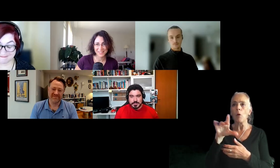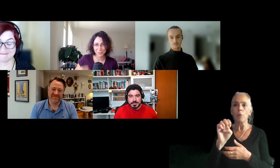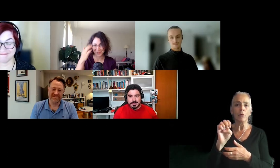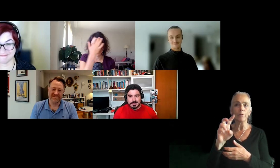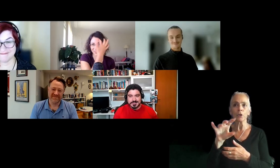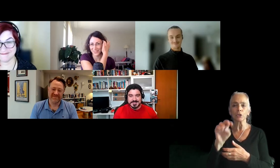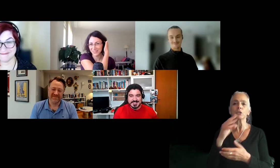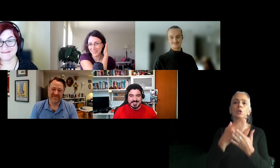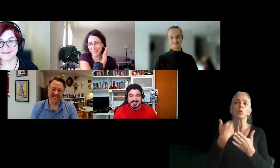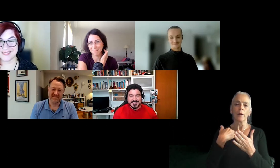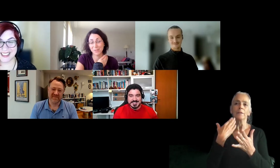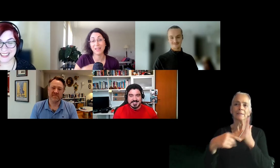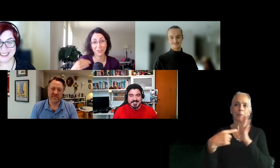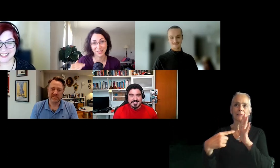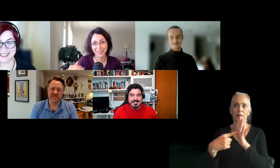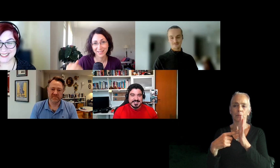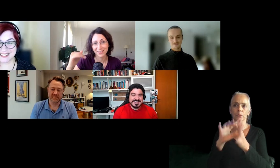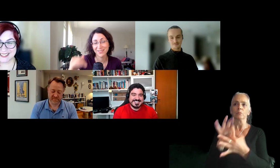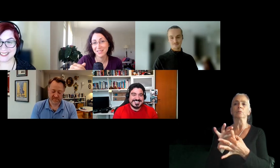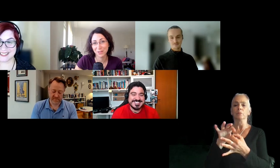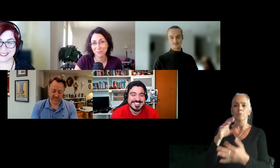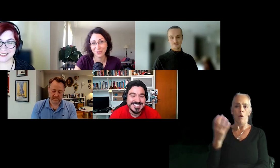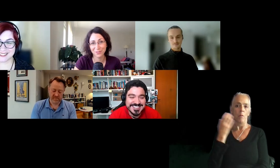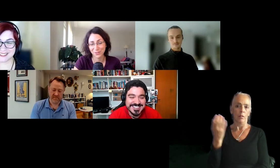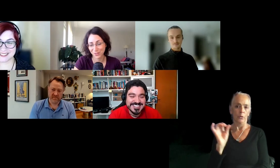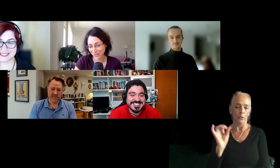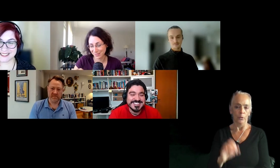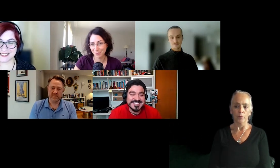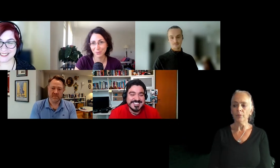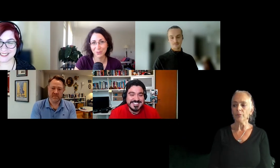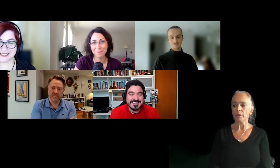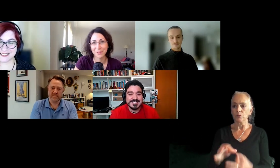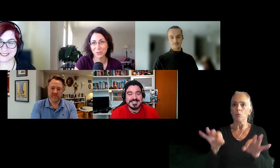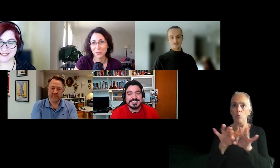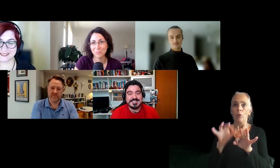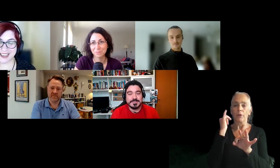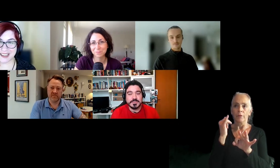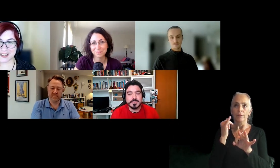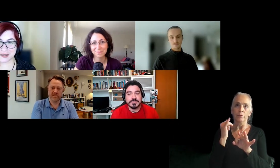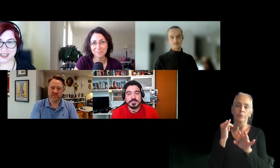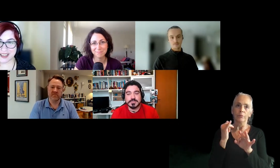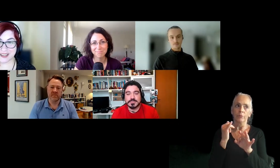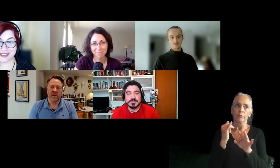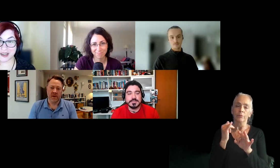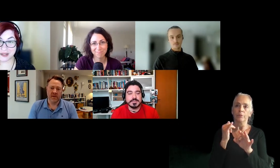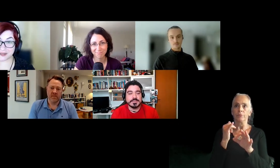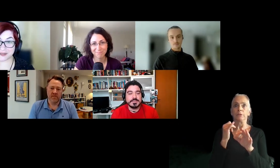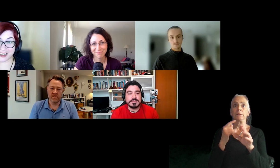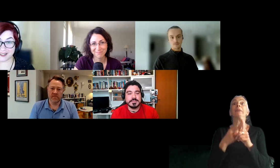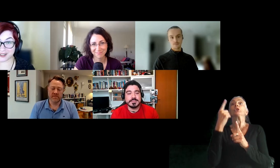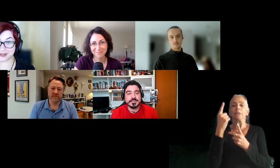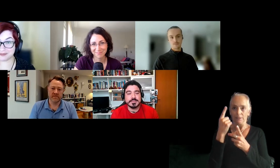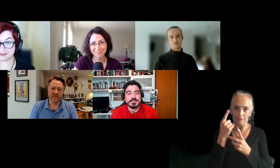examples here. but definitely you need some if you target in a mobile studio. Yeah, so that you can tackle